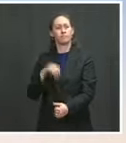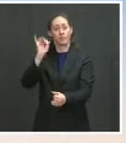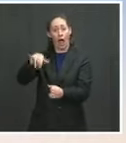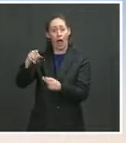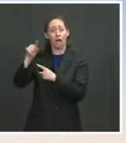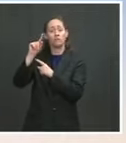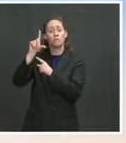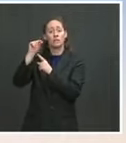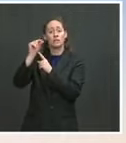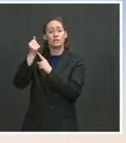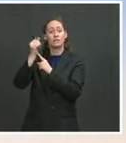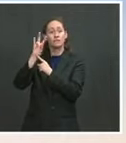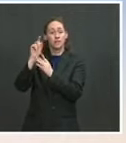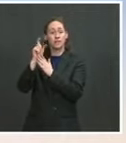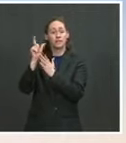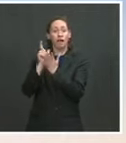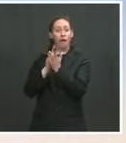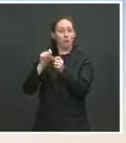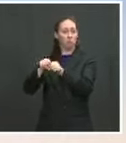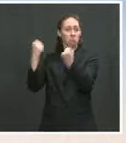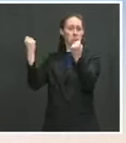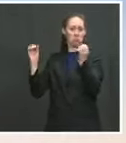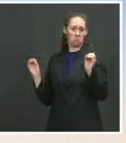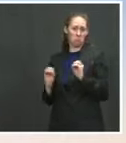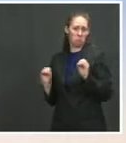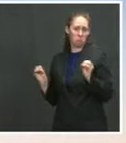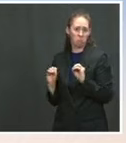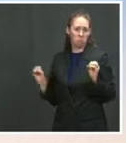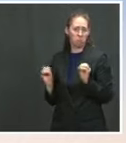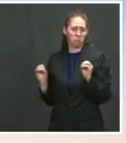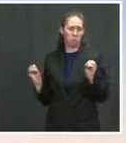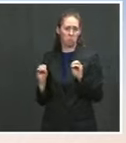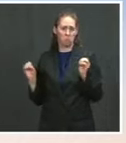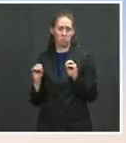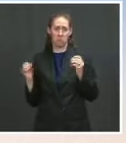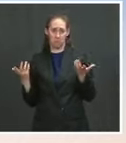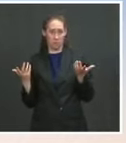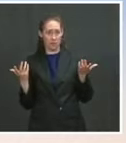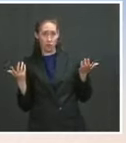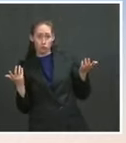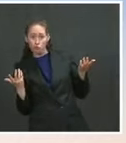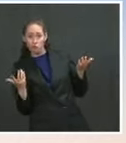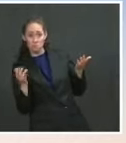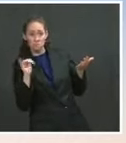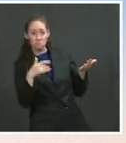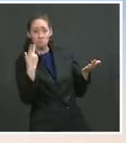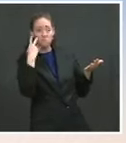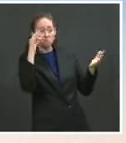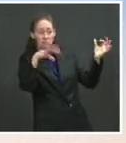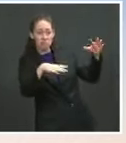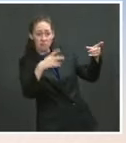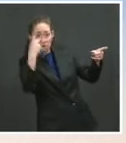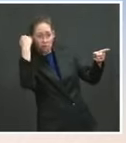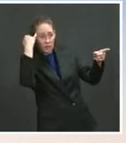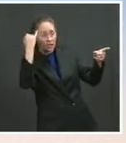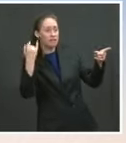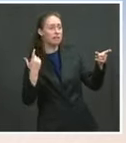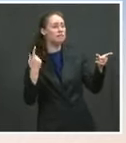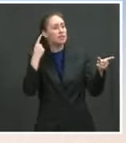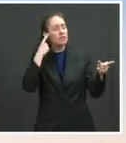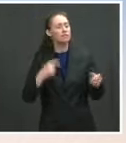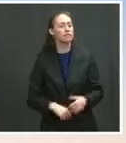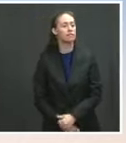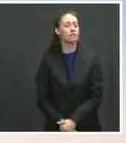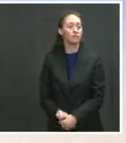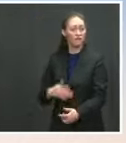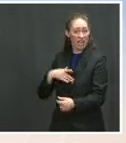he's putting forward as an idea that he's asking them where their point of view is. So he's saying it could be one or the other? MS. Well, no.